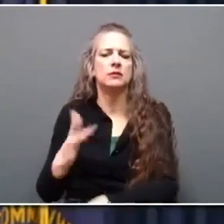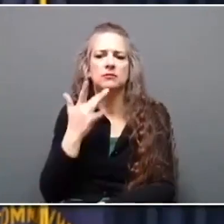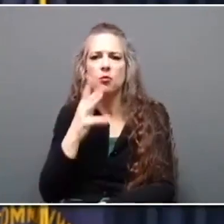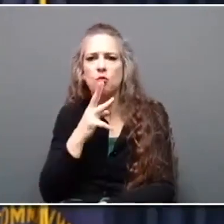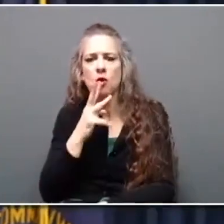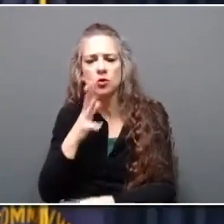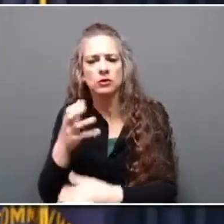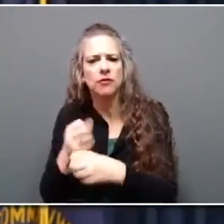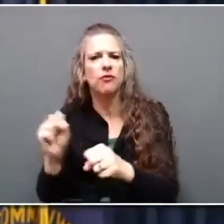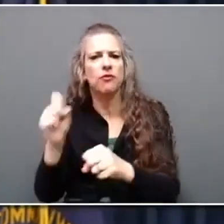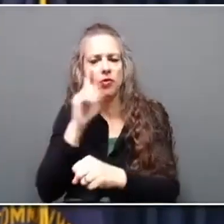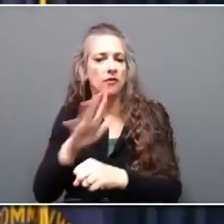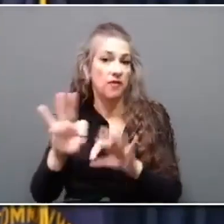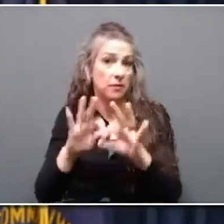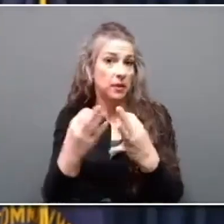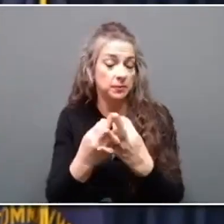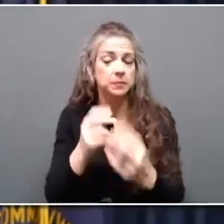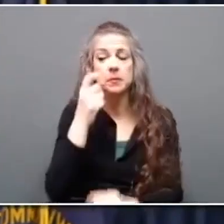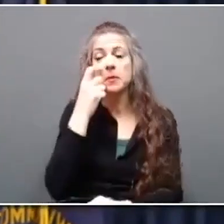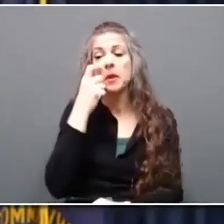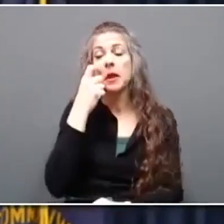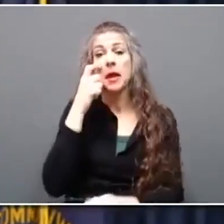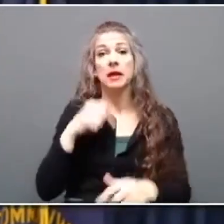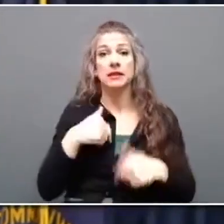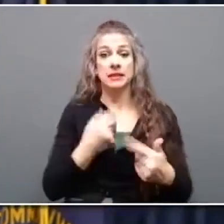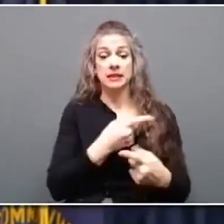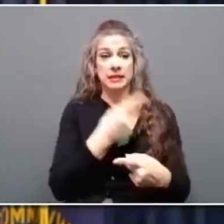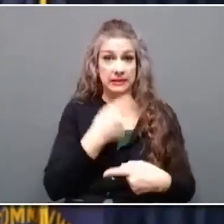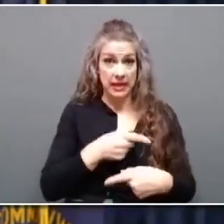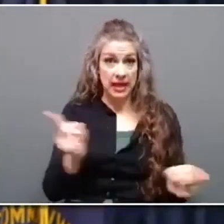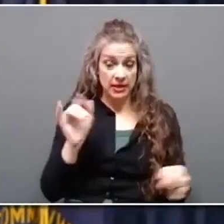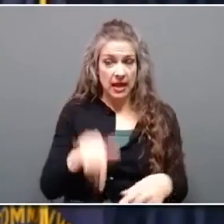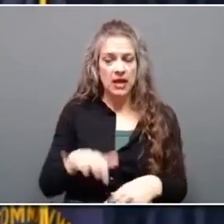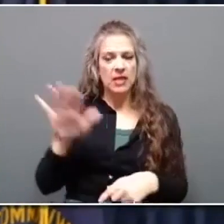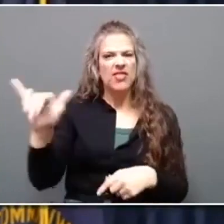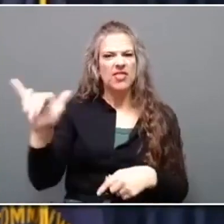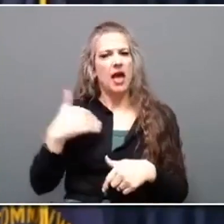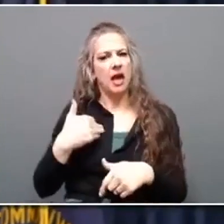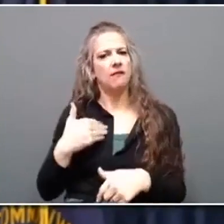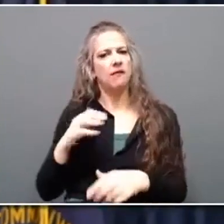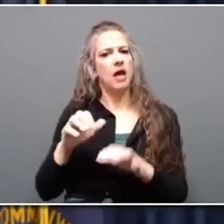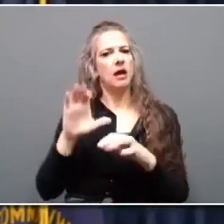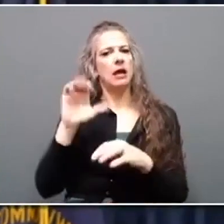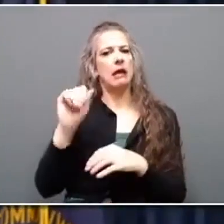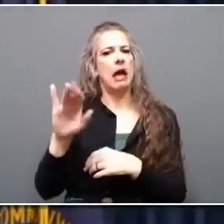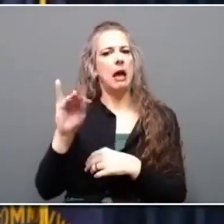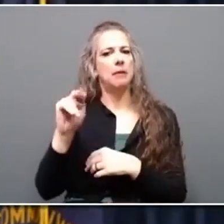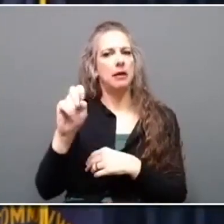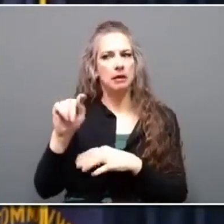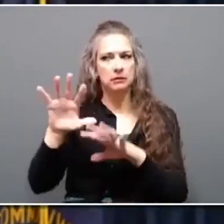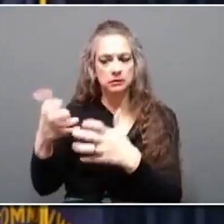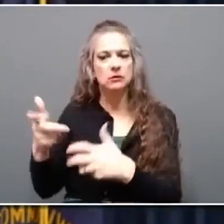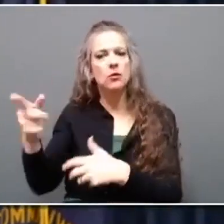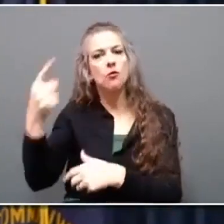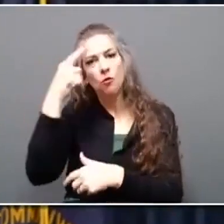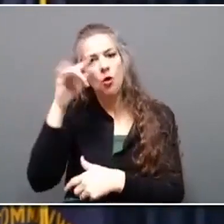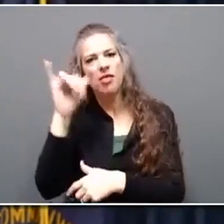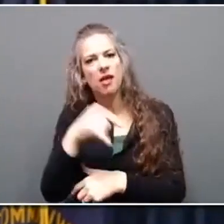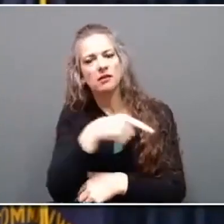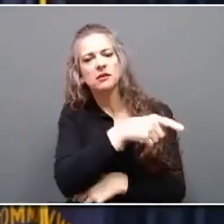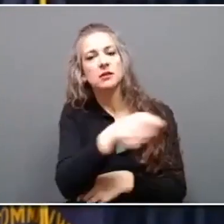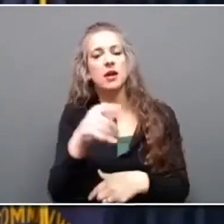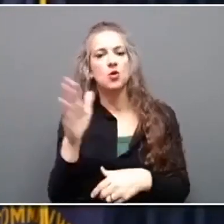Energy and Environment Cabinet's Division of Abandoned Mine Lands has completed or started work on 38 projects across